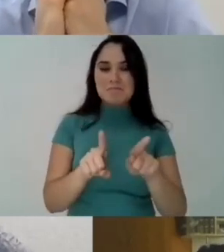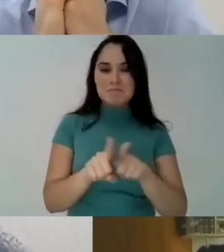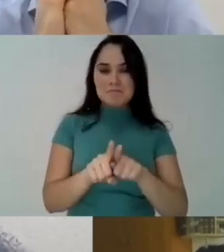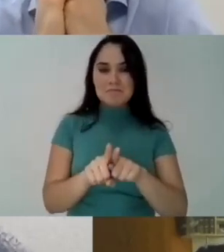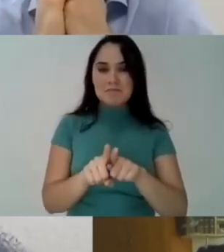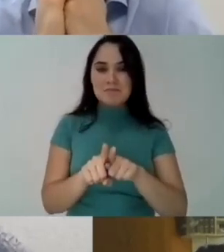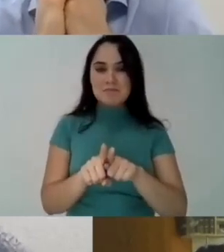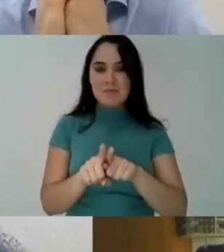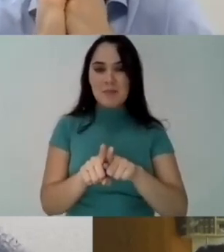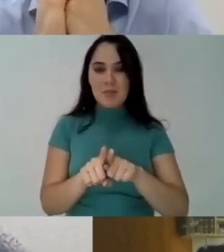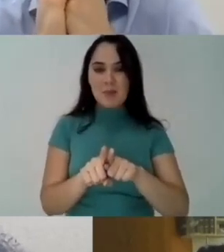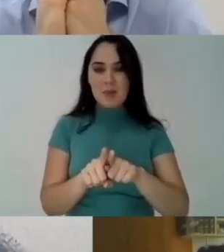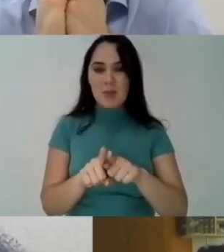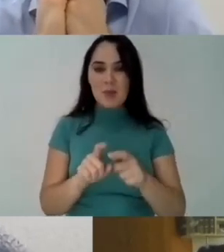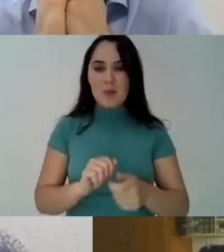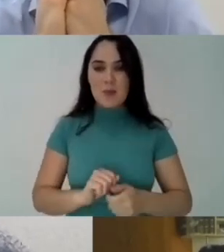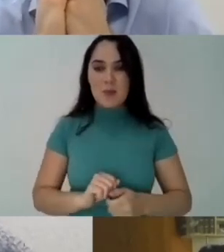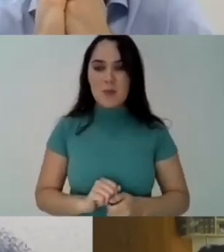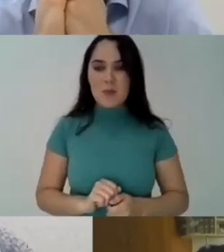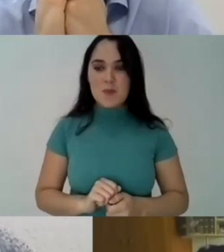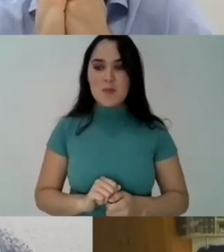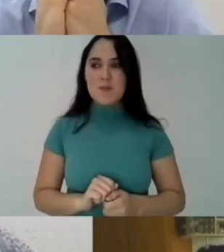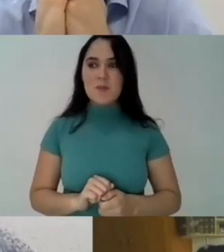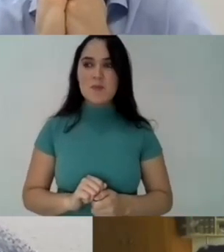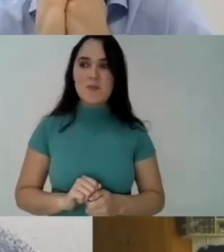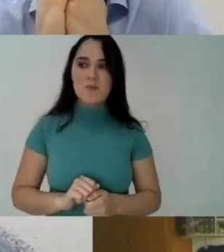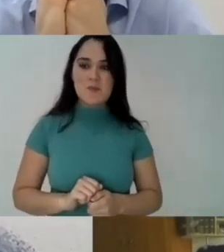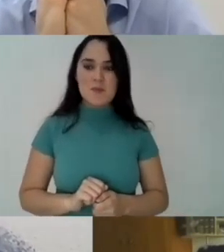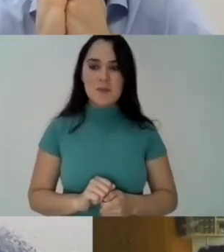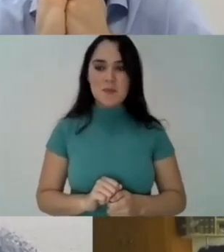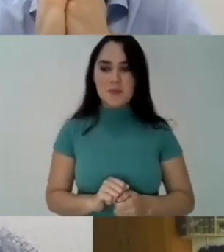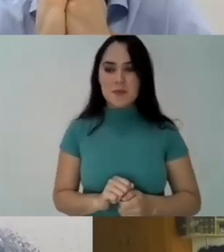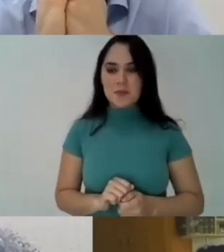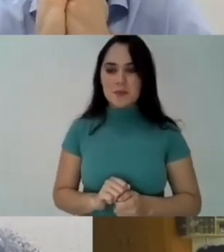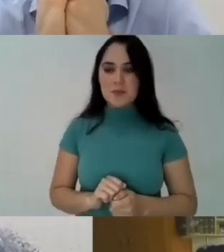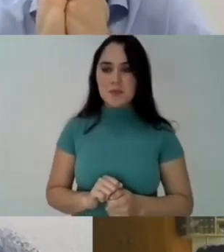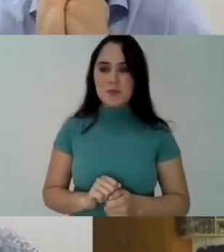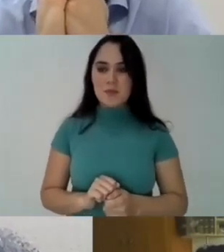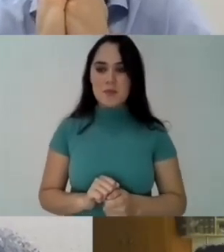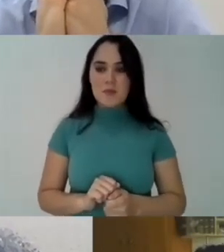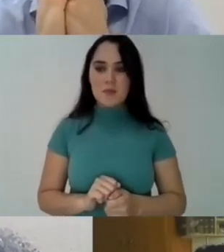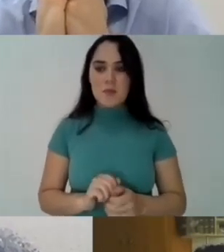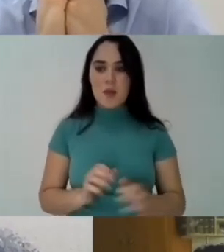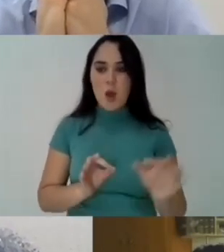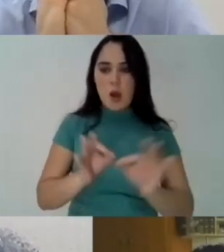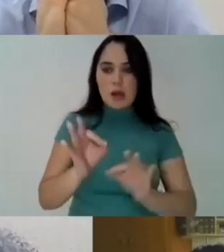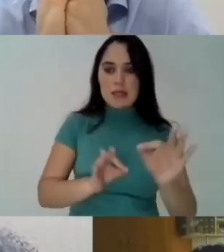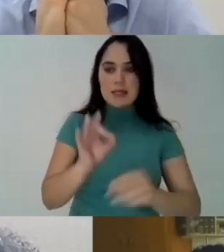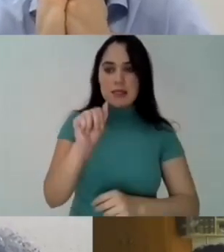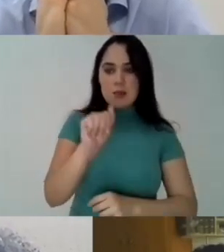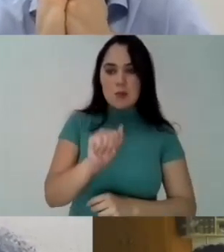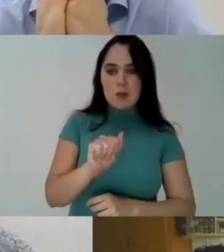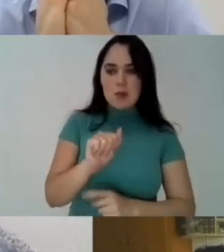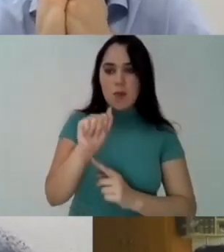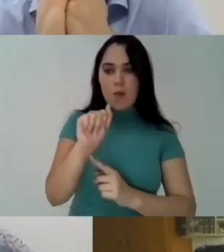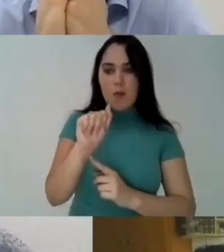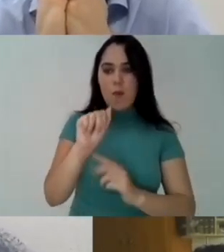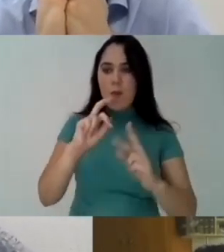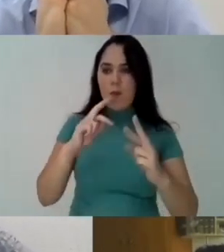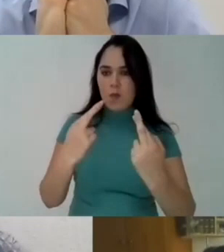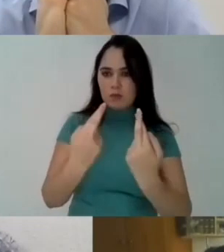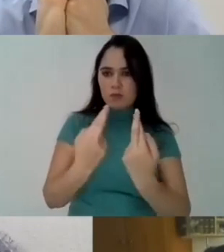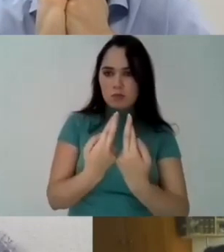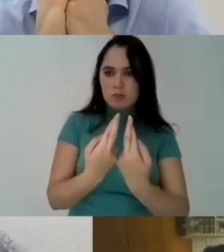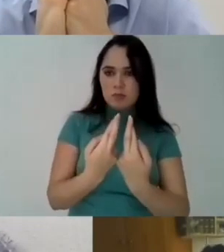and above all uh bringing uh stability with the democracy and